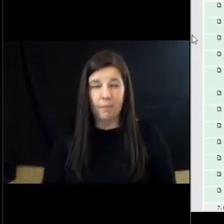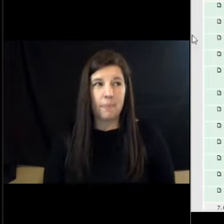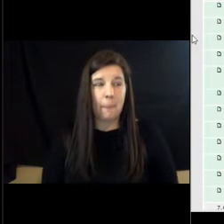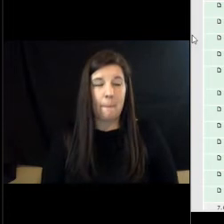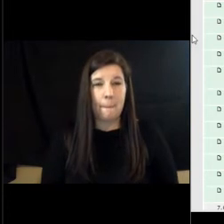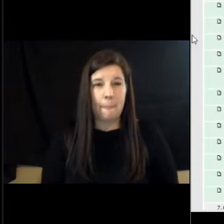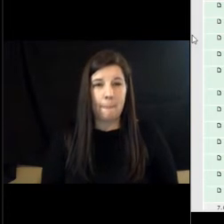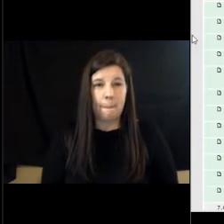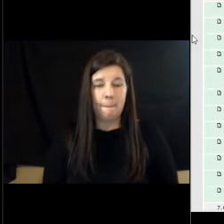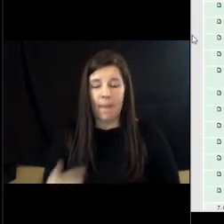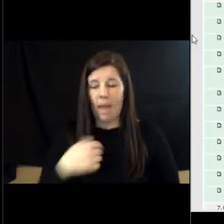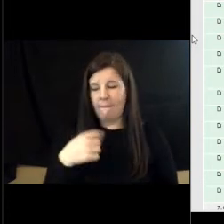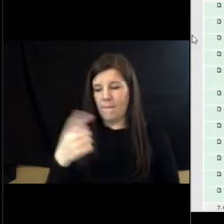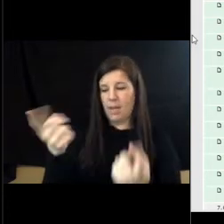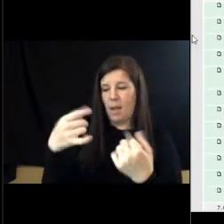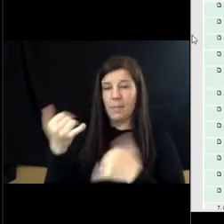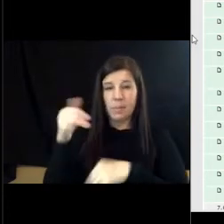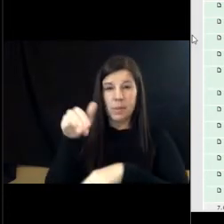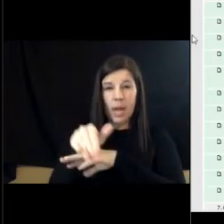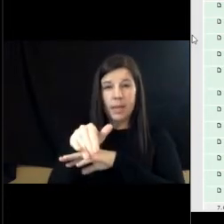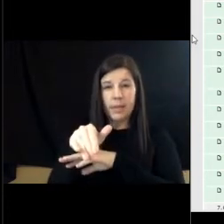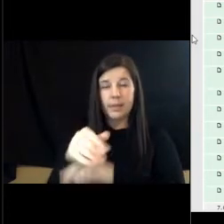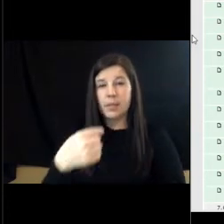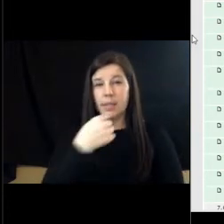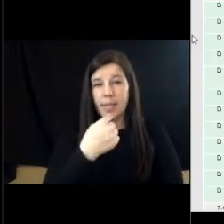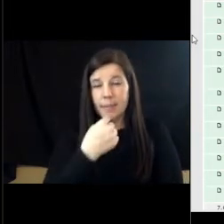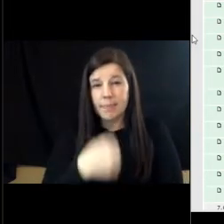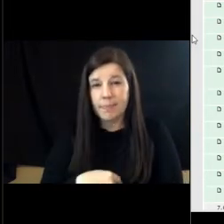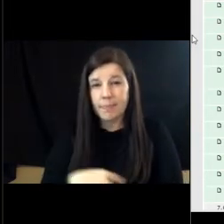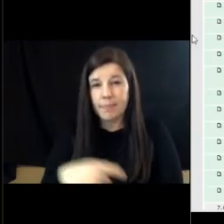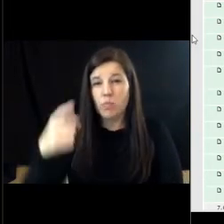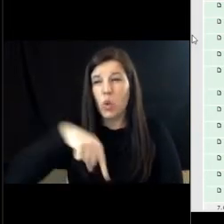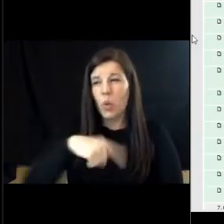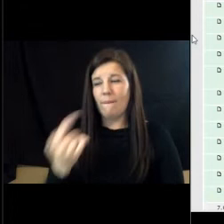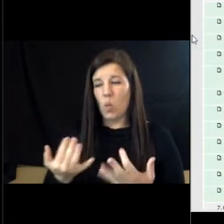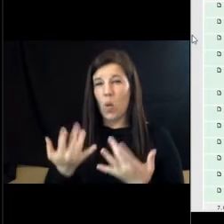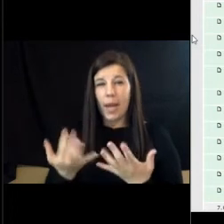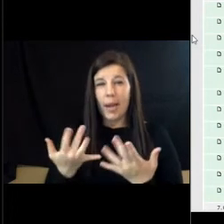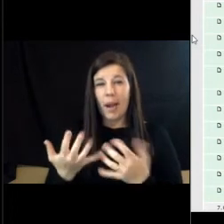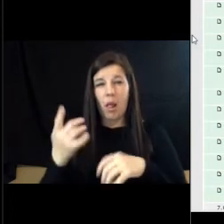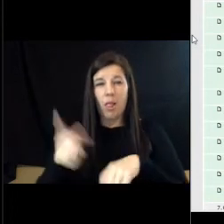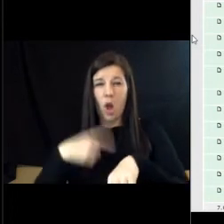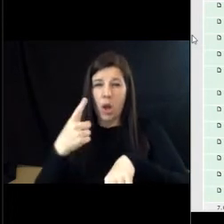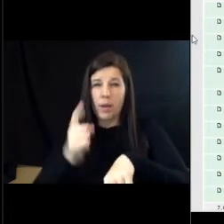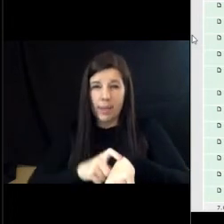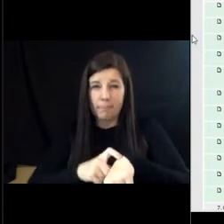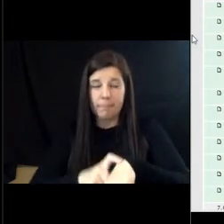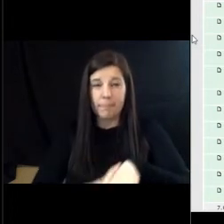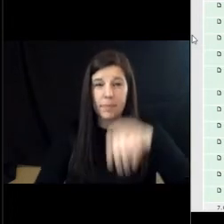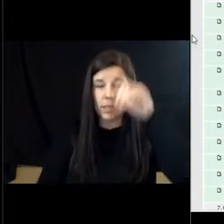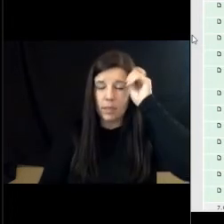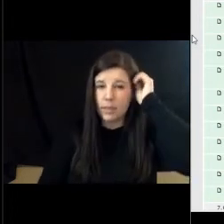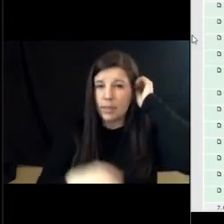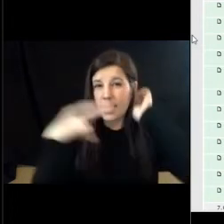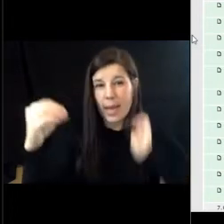I've come tonight to say that we have waited long enough and we